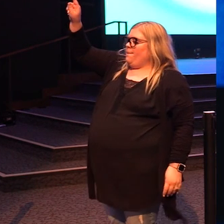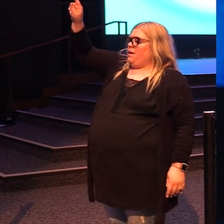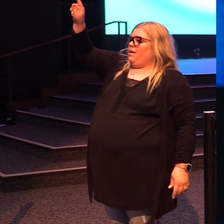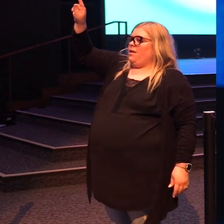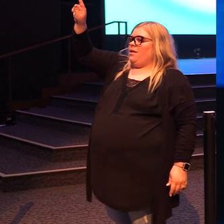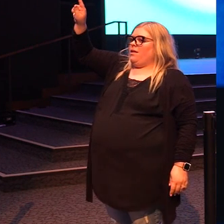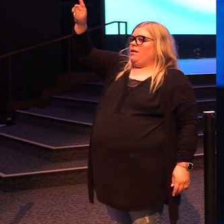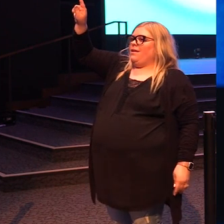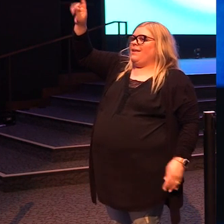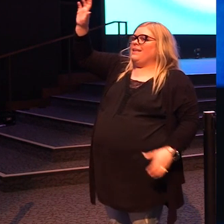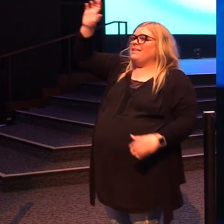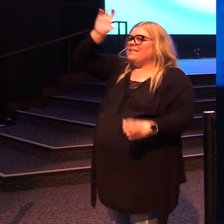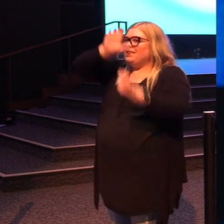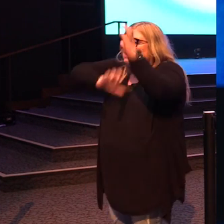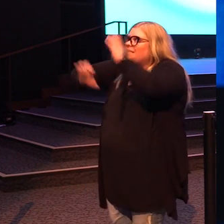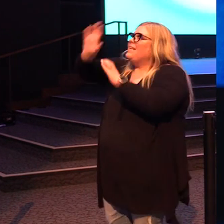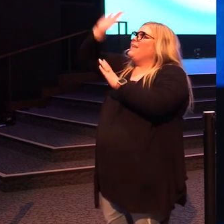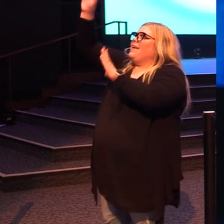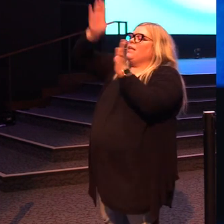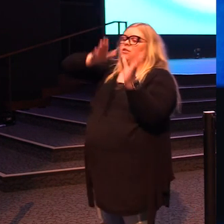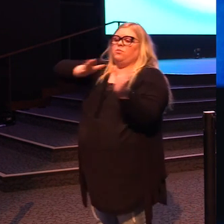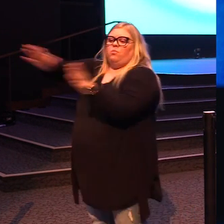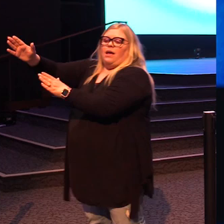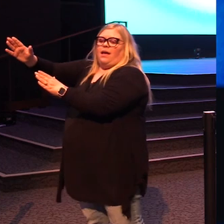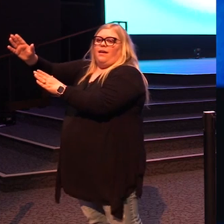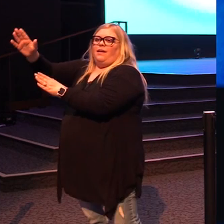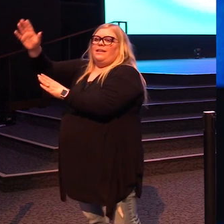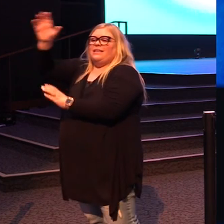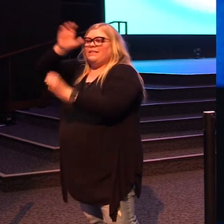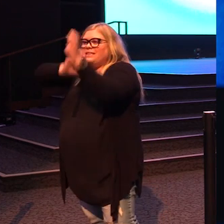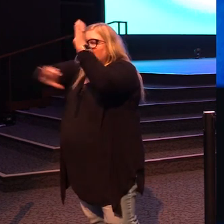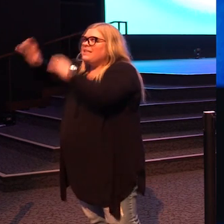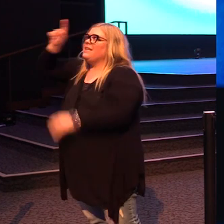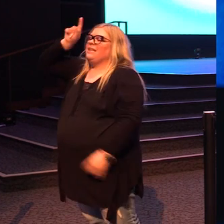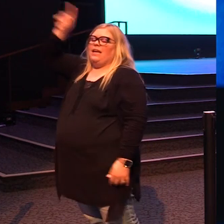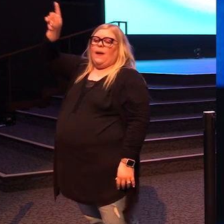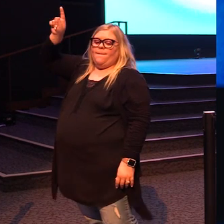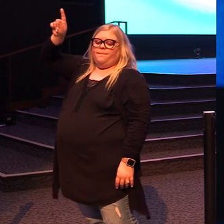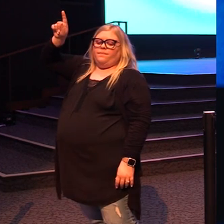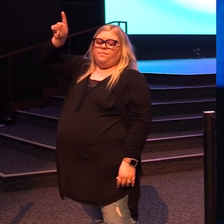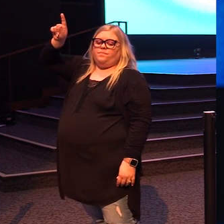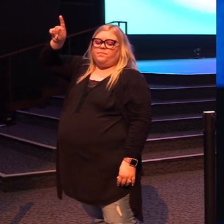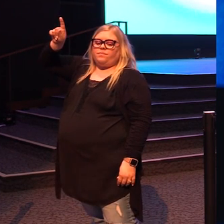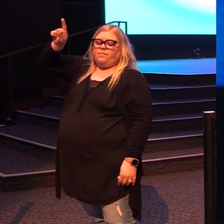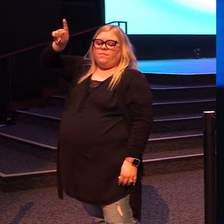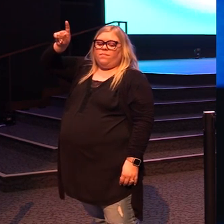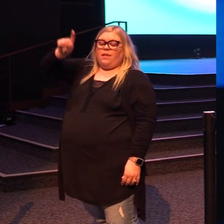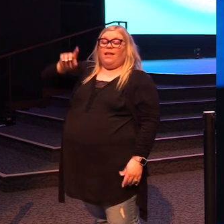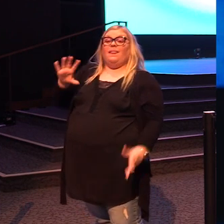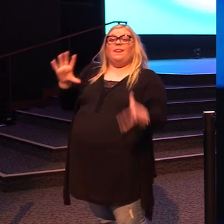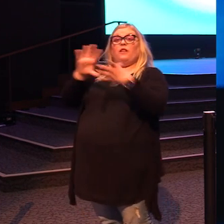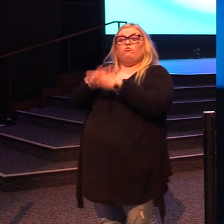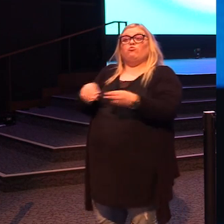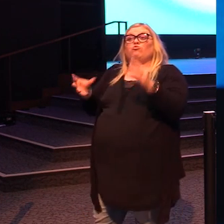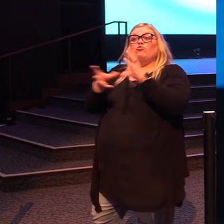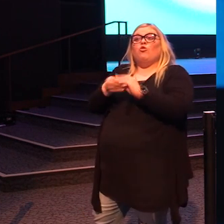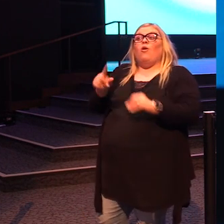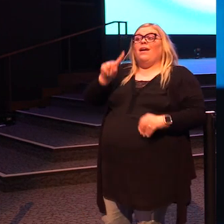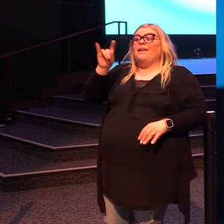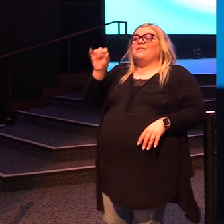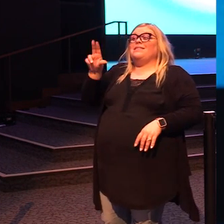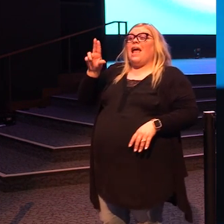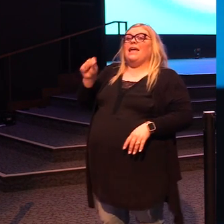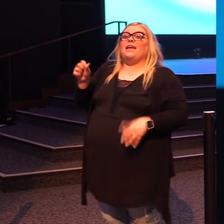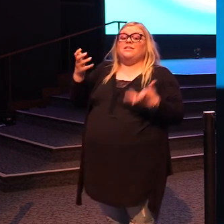Seek his will. Seek his ways. And at the end of this story, it